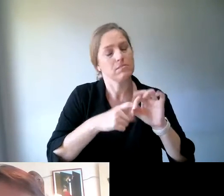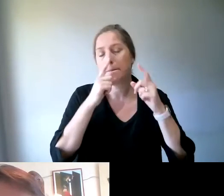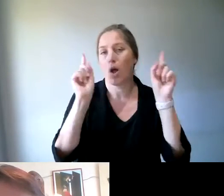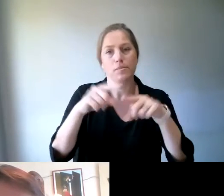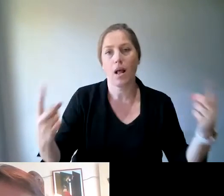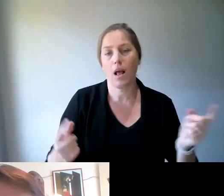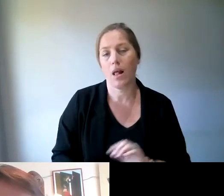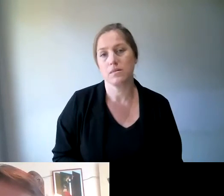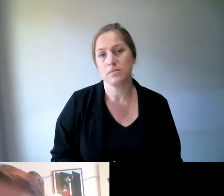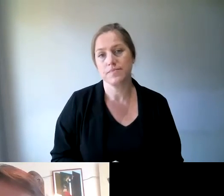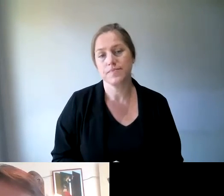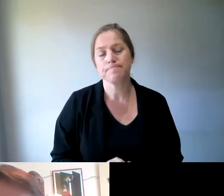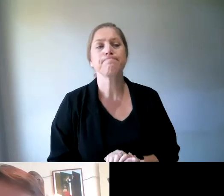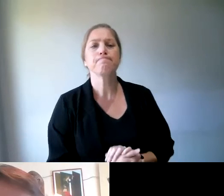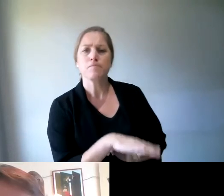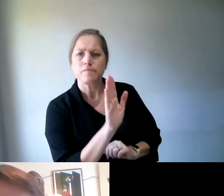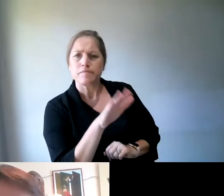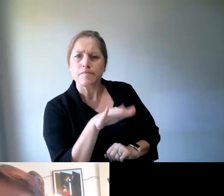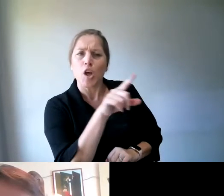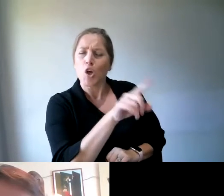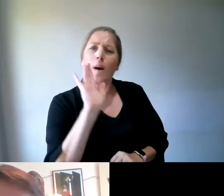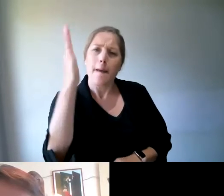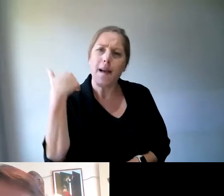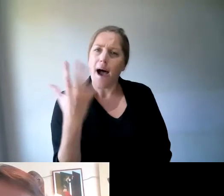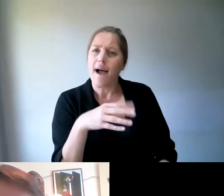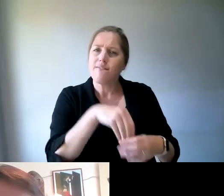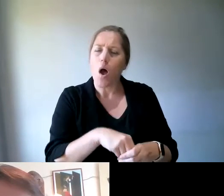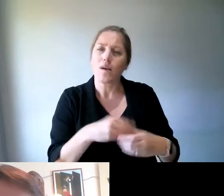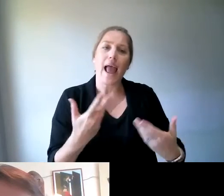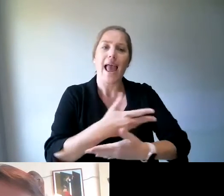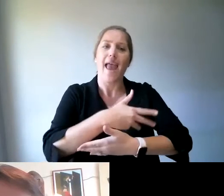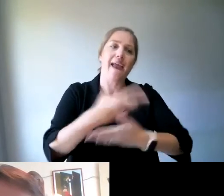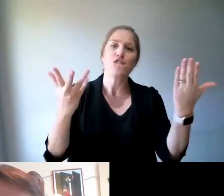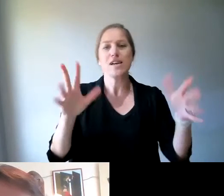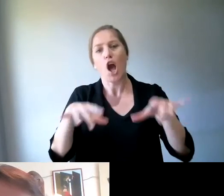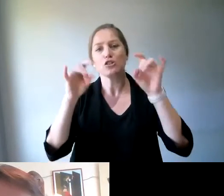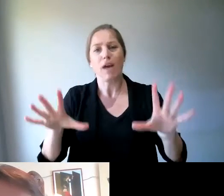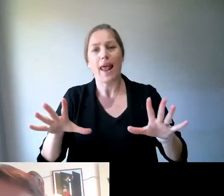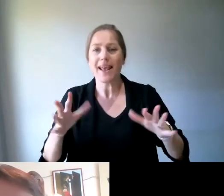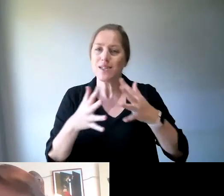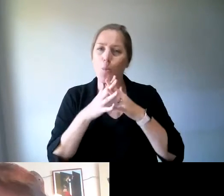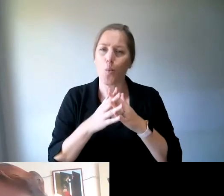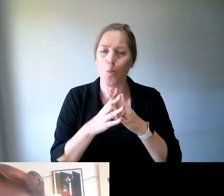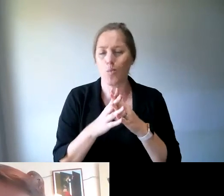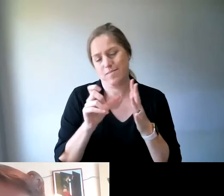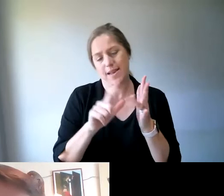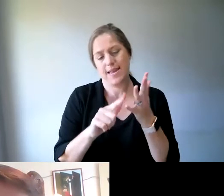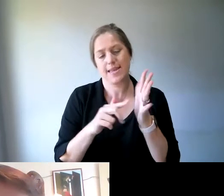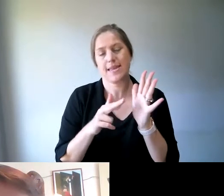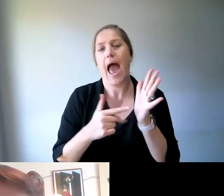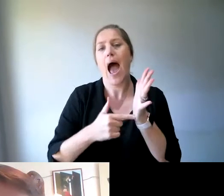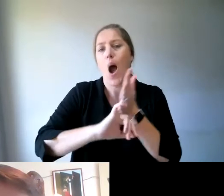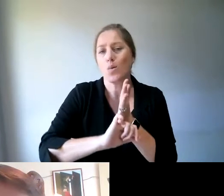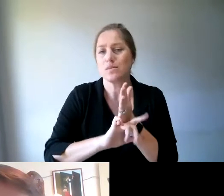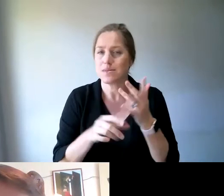you have been heavily involved in the Every Australian Counts campaign. You're a campaign ambassador still, I believe. Yes. And I